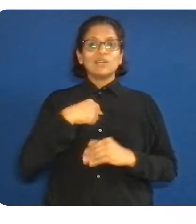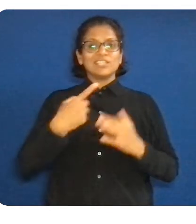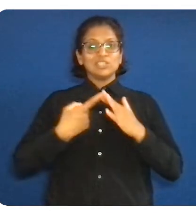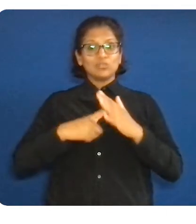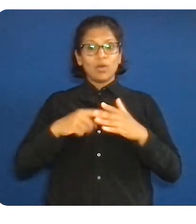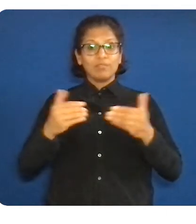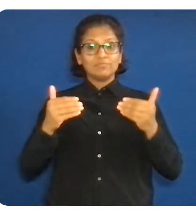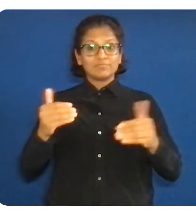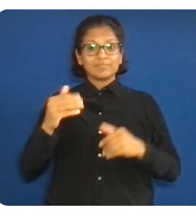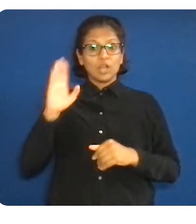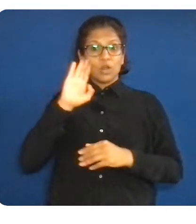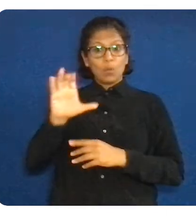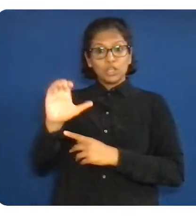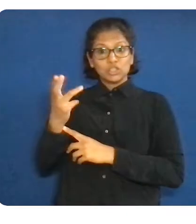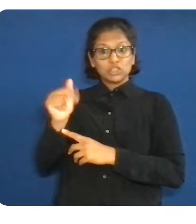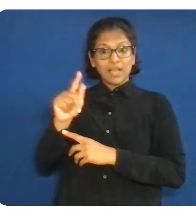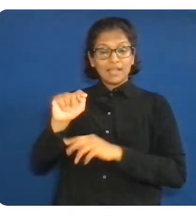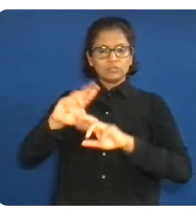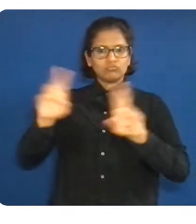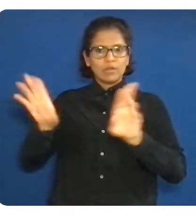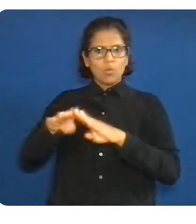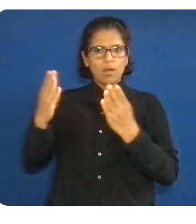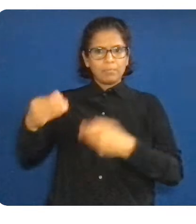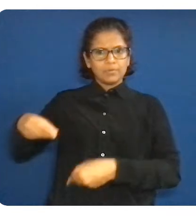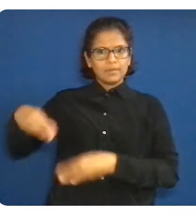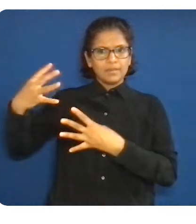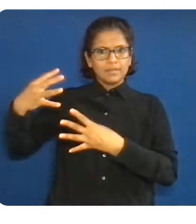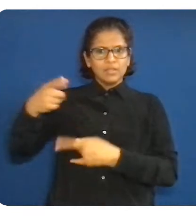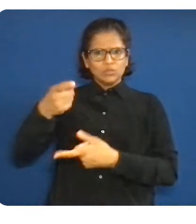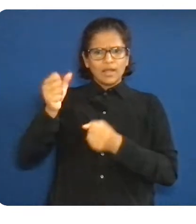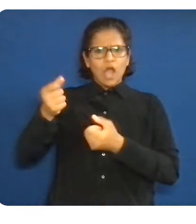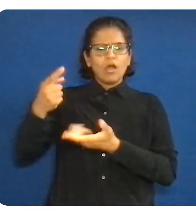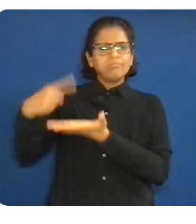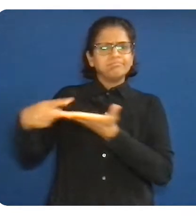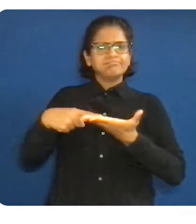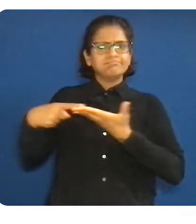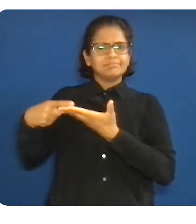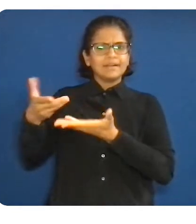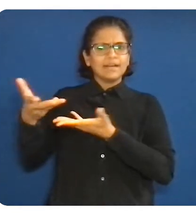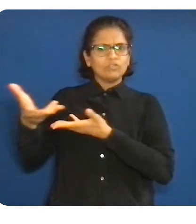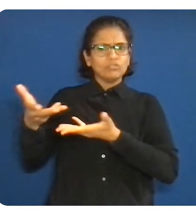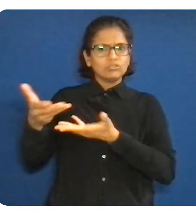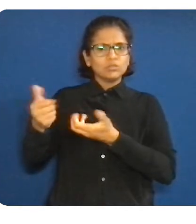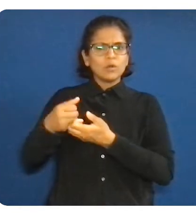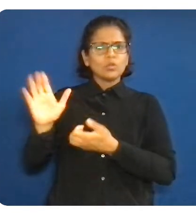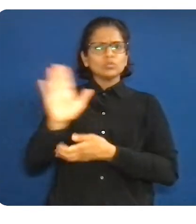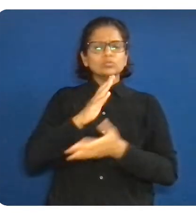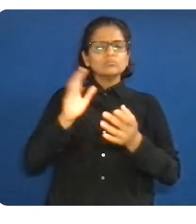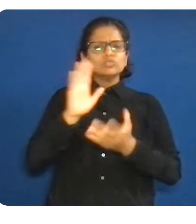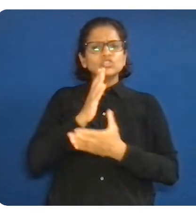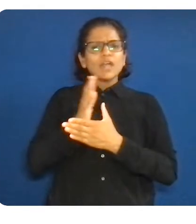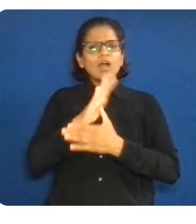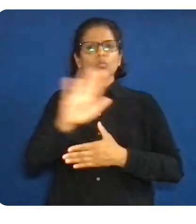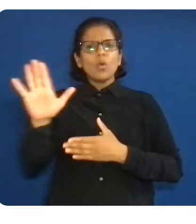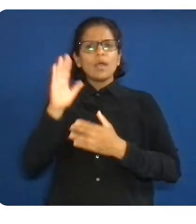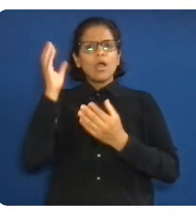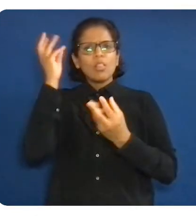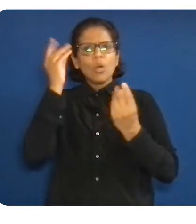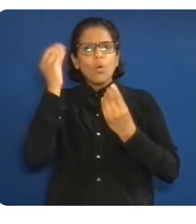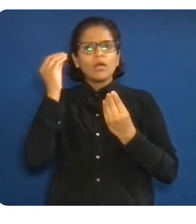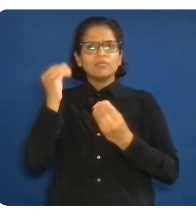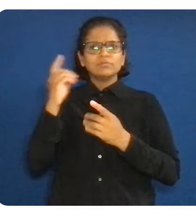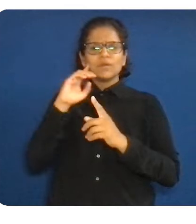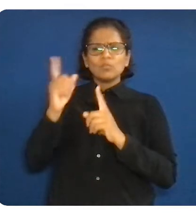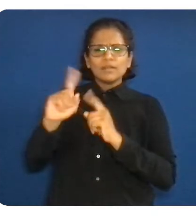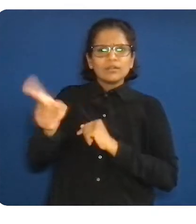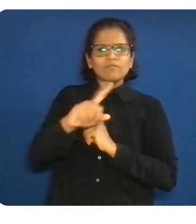during this session. I want you to share thoughts, share where you're tuning in from, and we'll have a few of our folks on hand to join